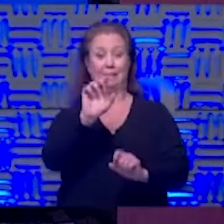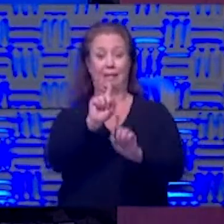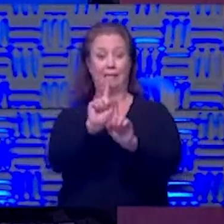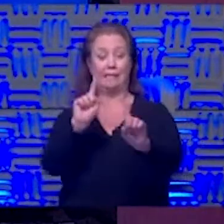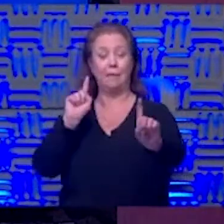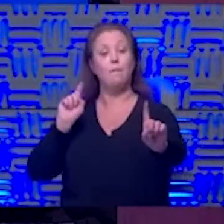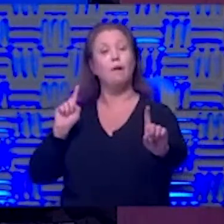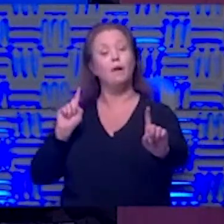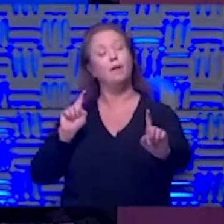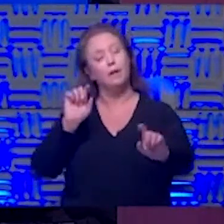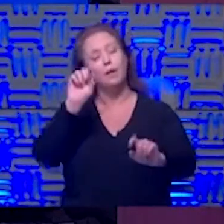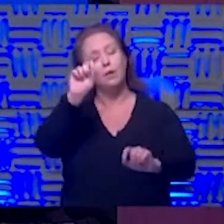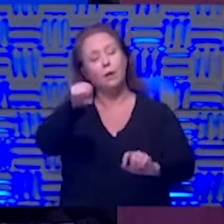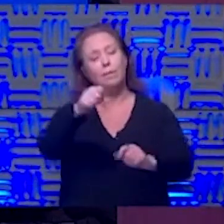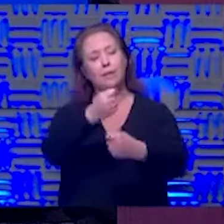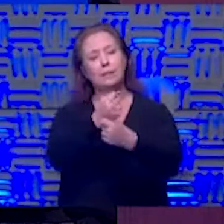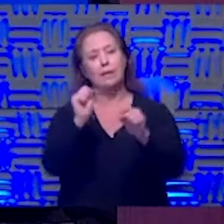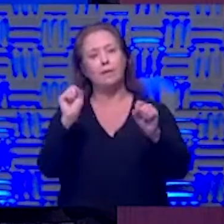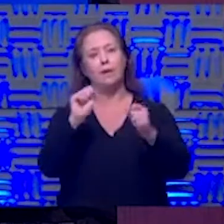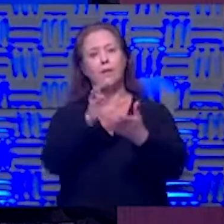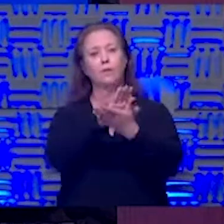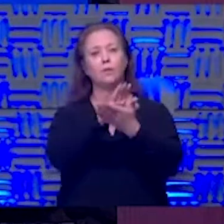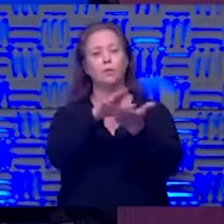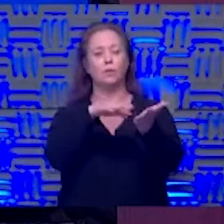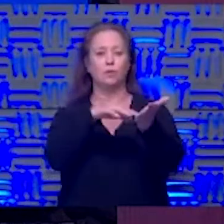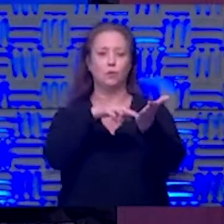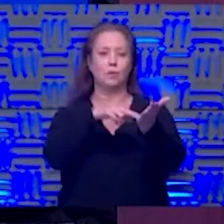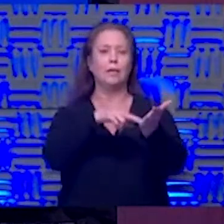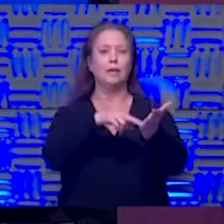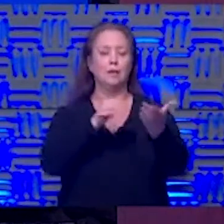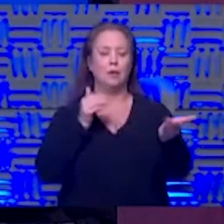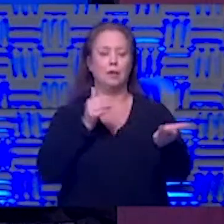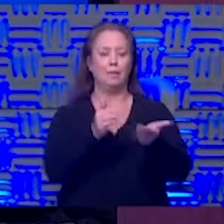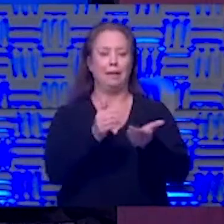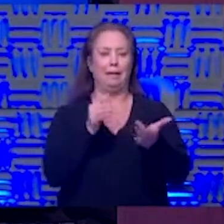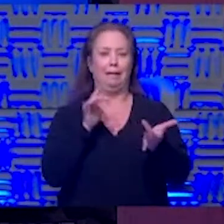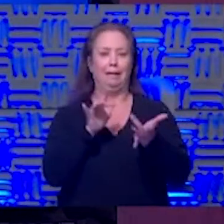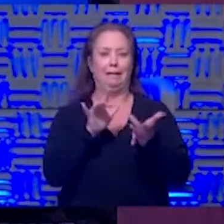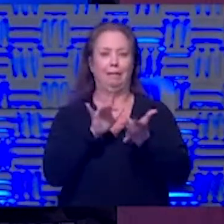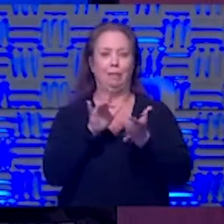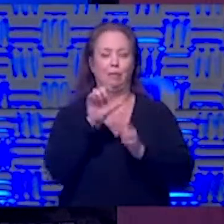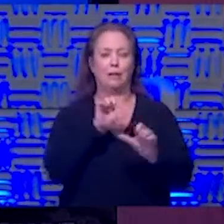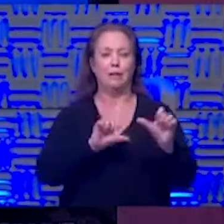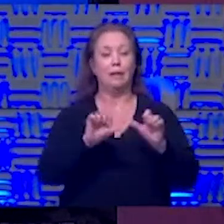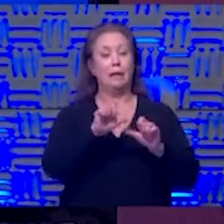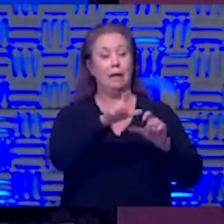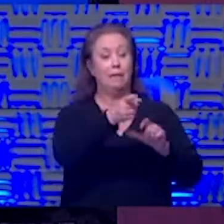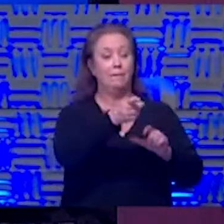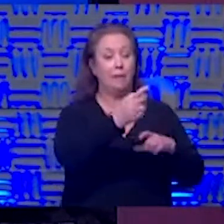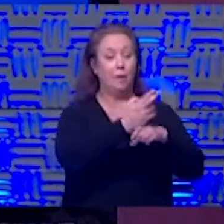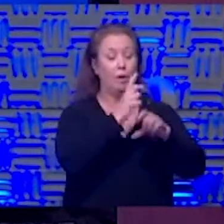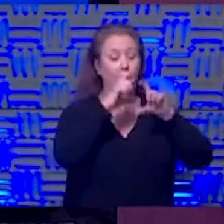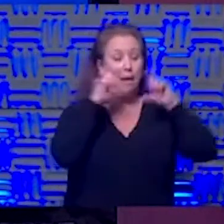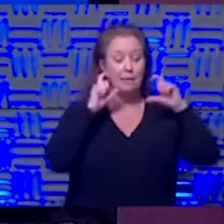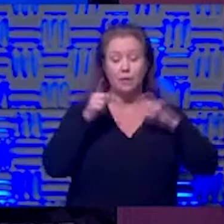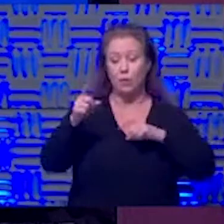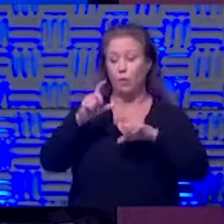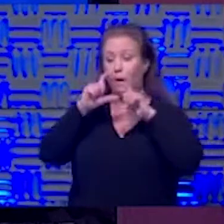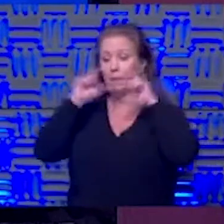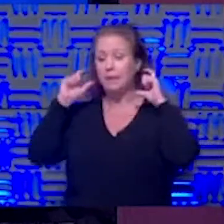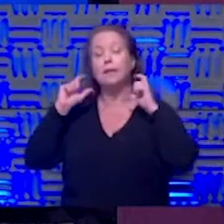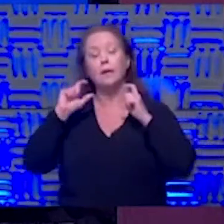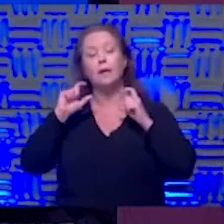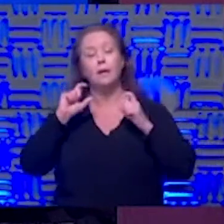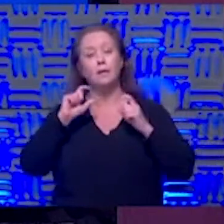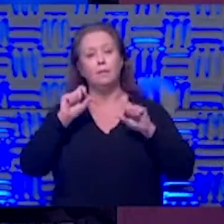you can keep yourself a lot safer now as a school nurse that's hard to do you're going to be in close contact but if they have a mask and you have a mask the likelihood